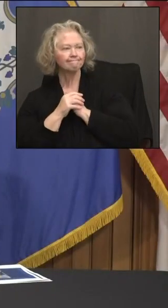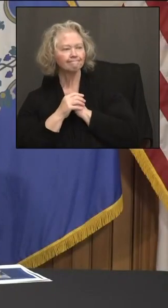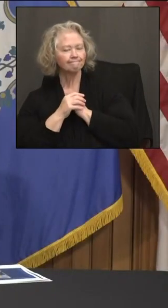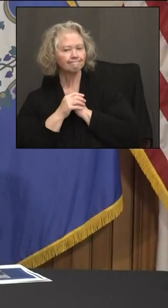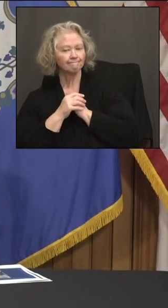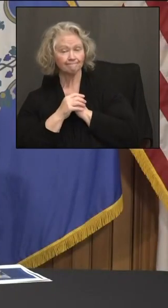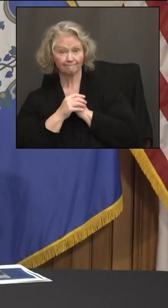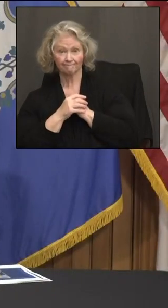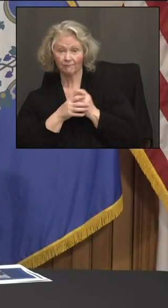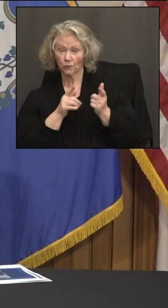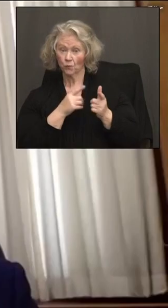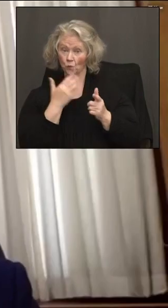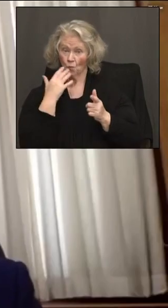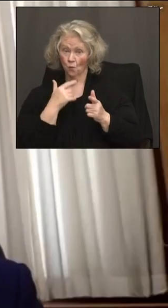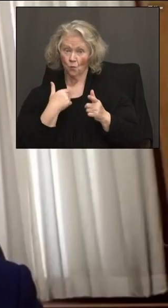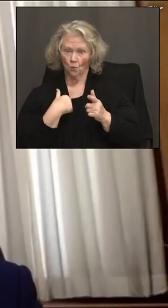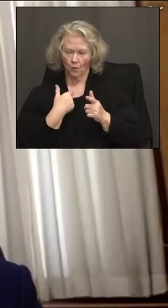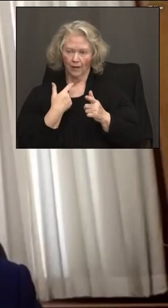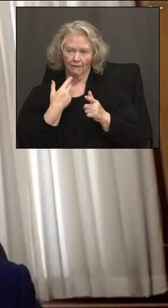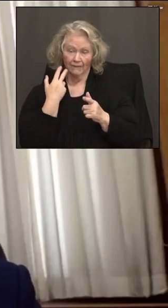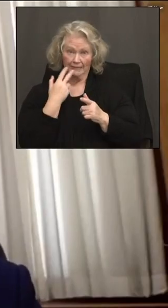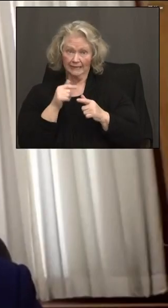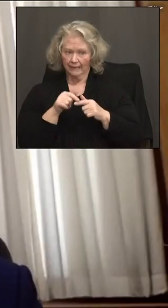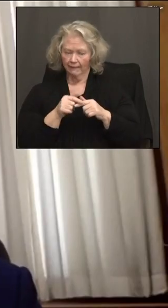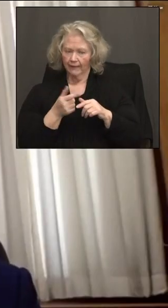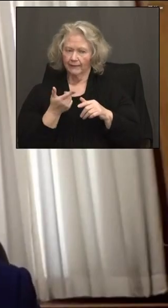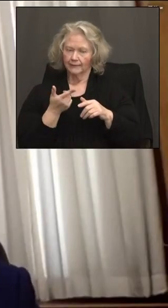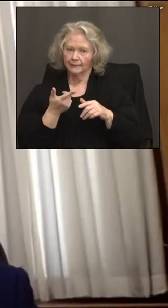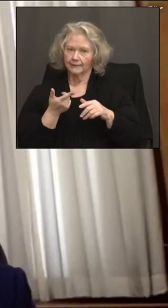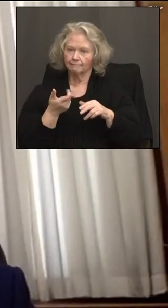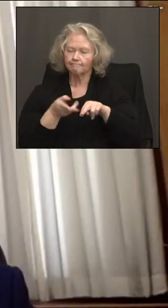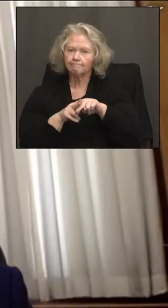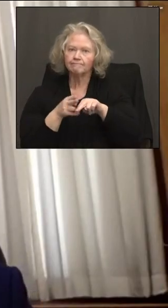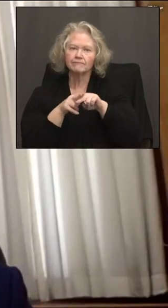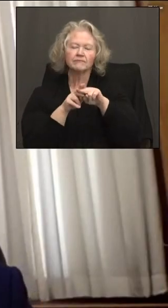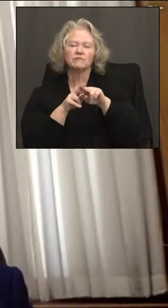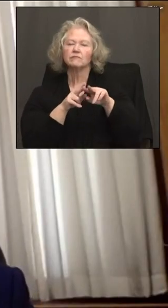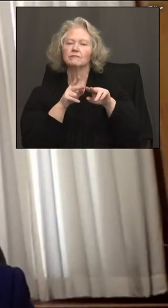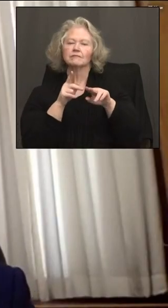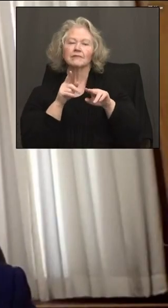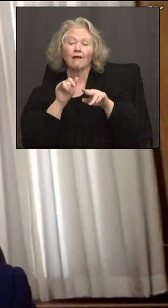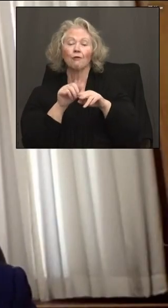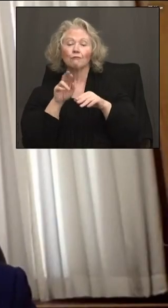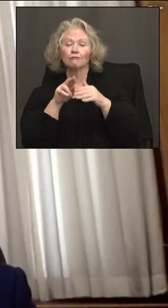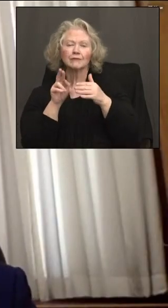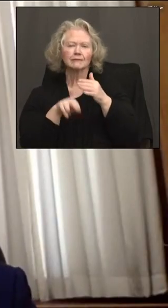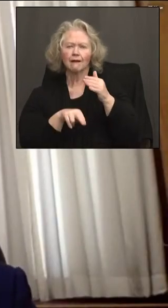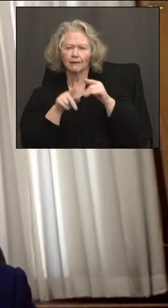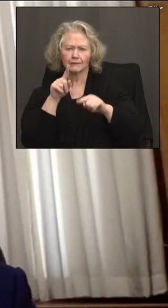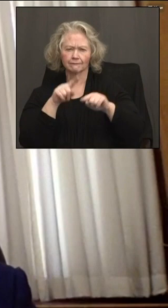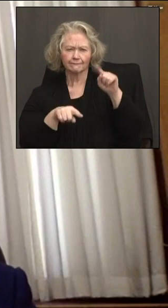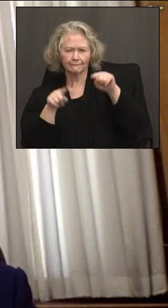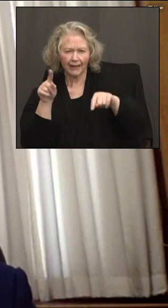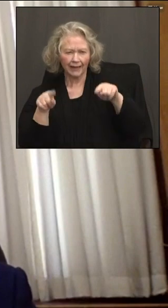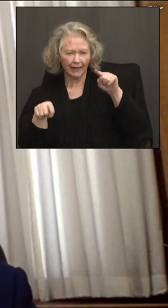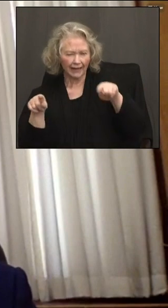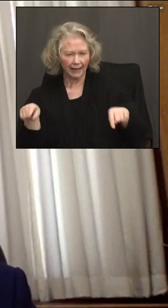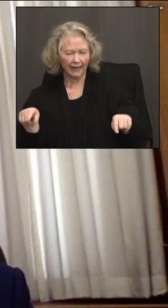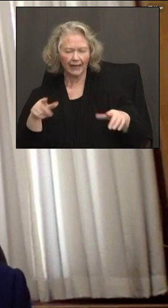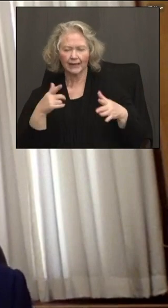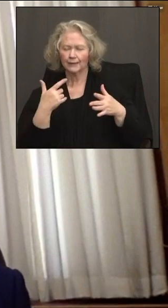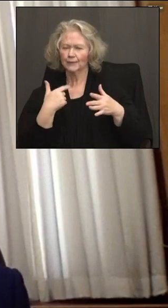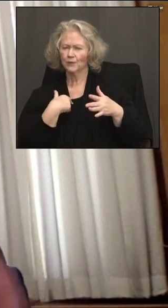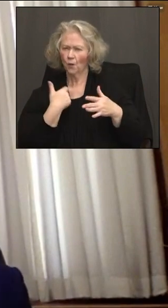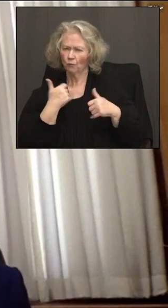we've ramped this program up, you know, we've seen very uneven results, you know, and we're putting together a playbook for our local